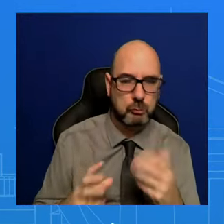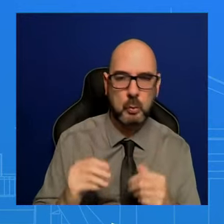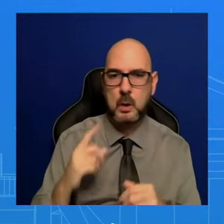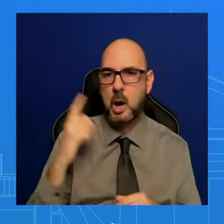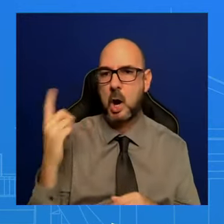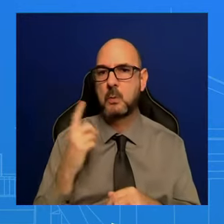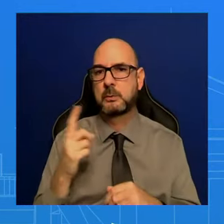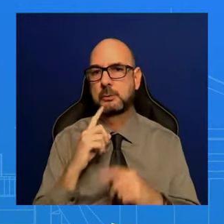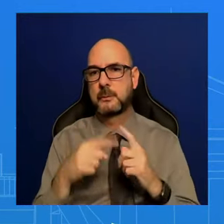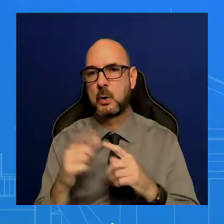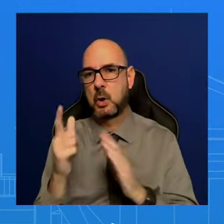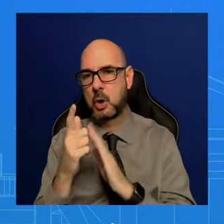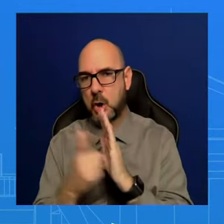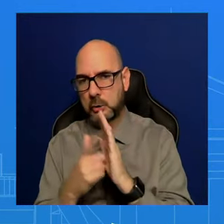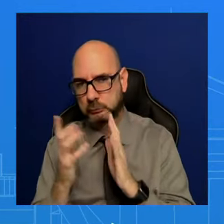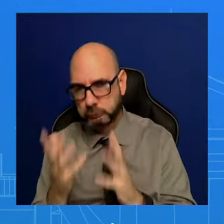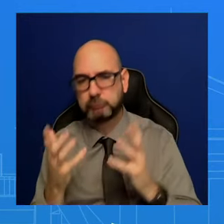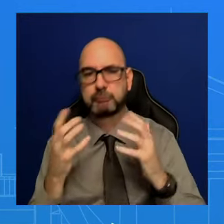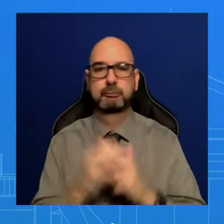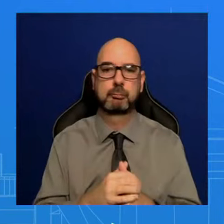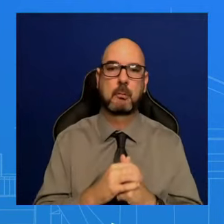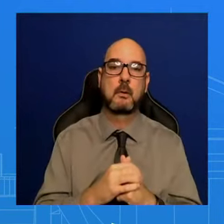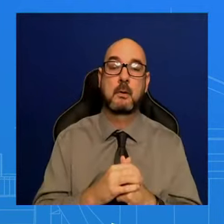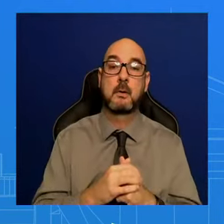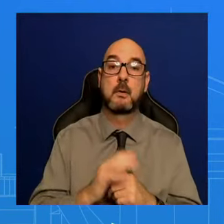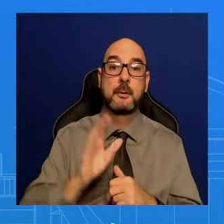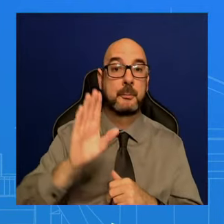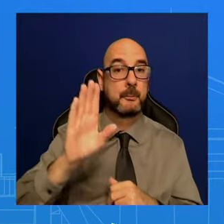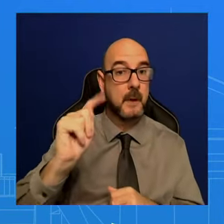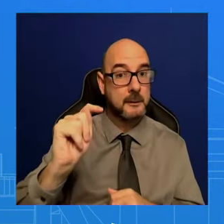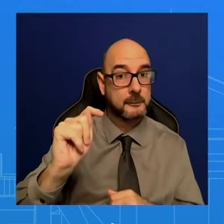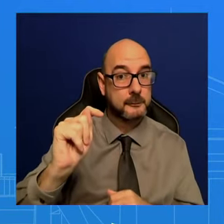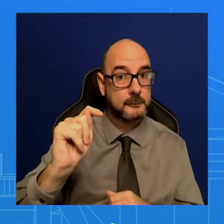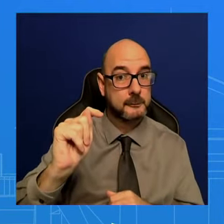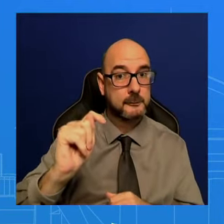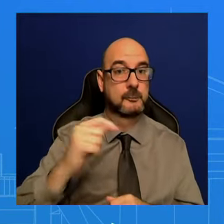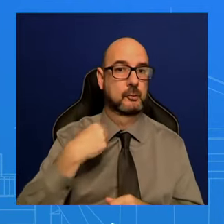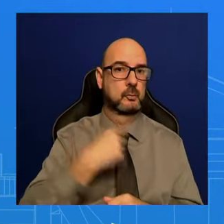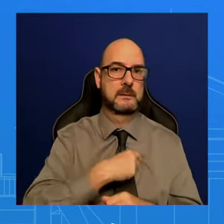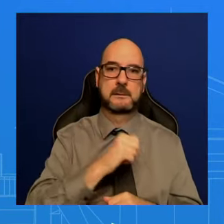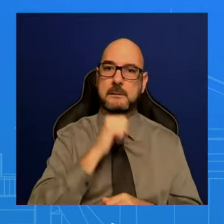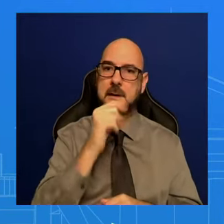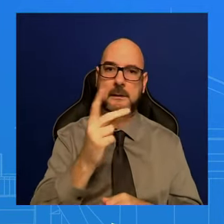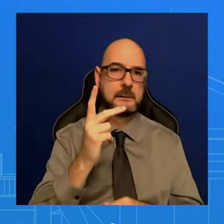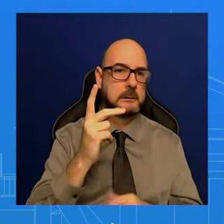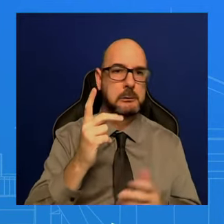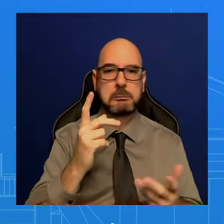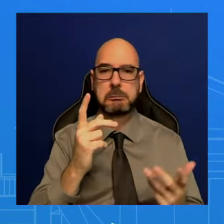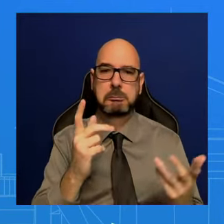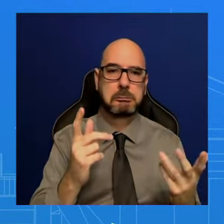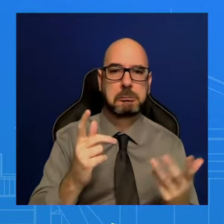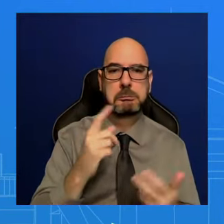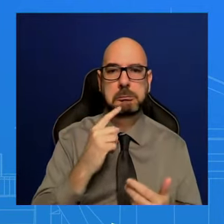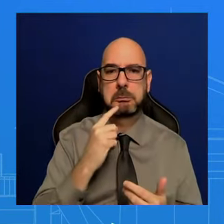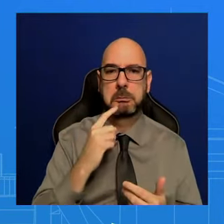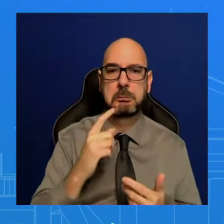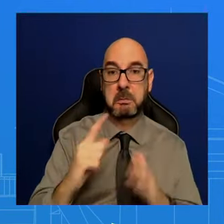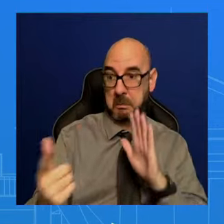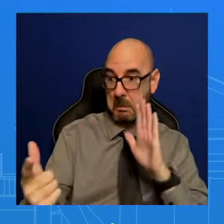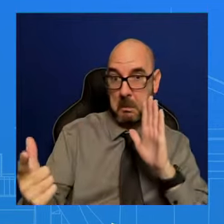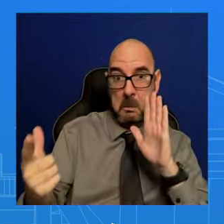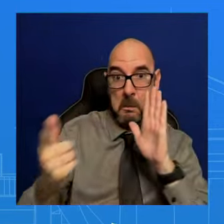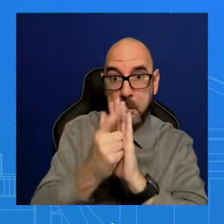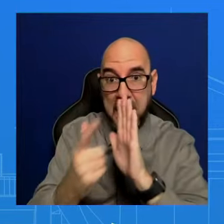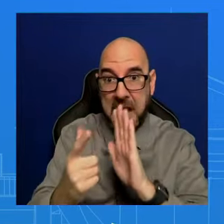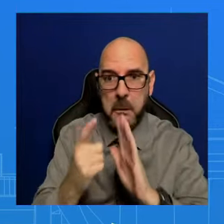have to say, you know, we don't see this as banning these apps. That's not what this is, but by ensuring that their